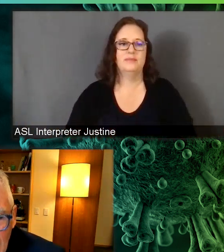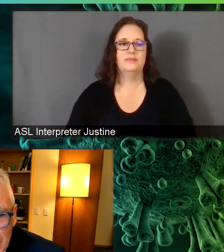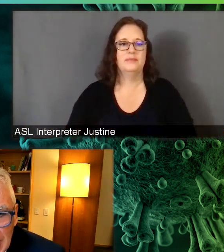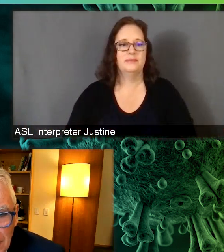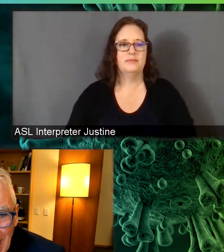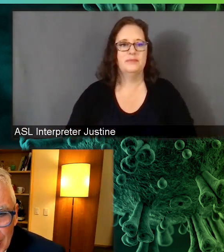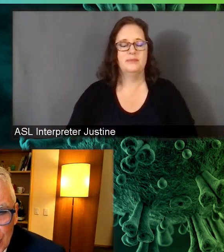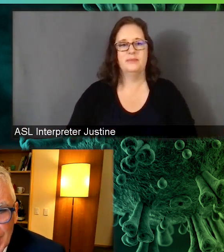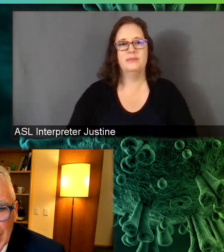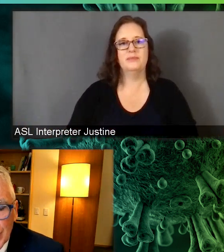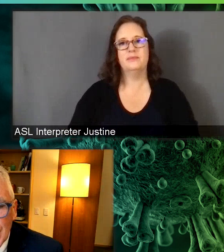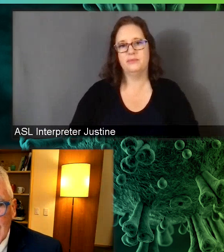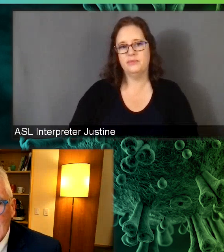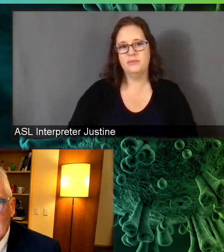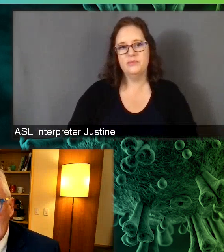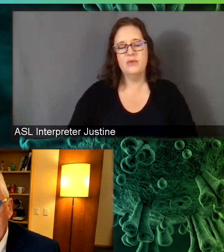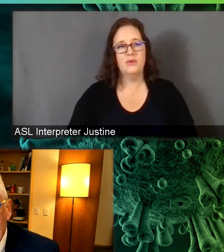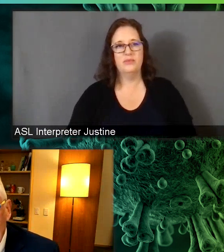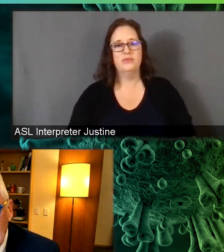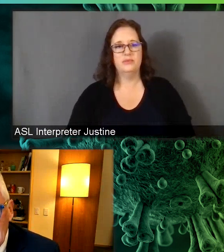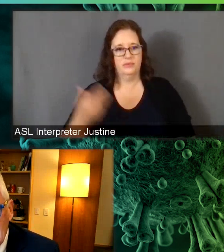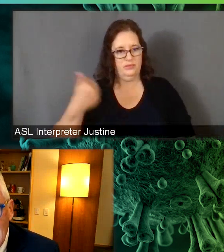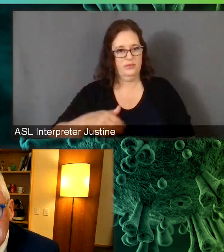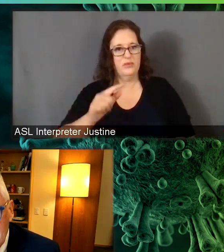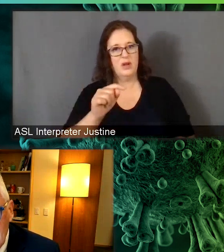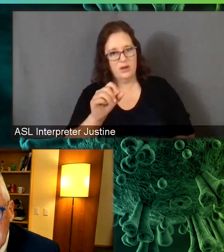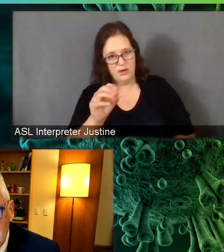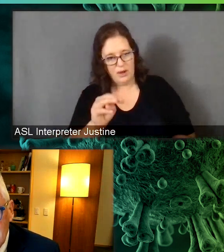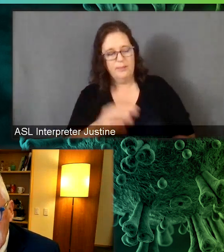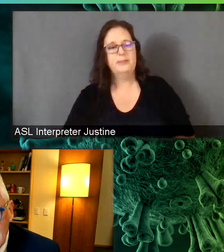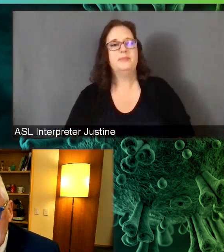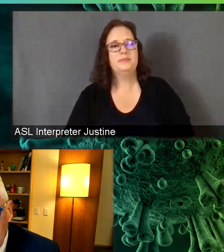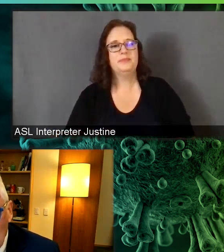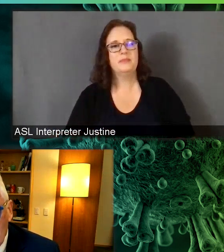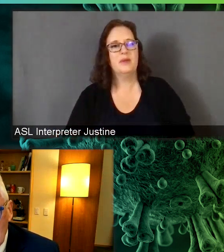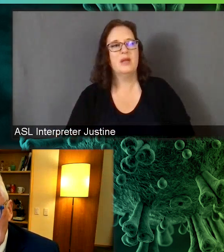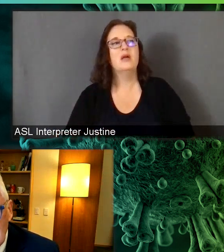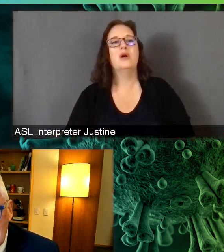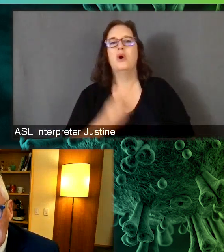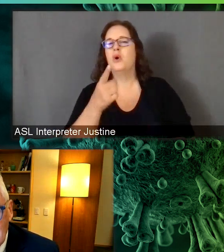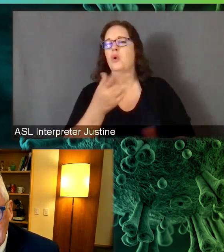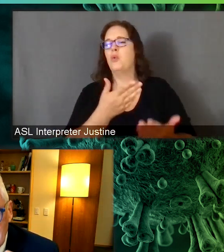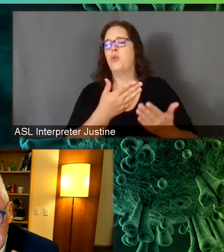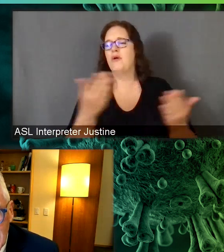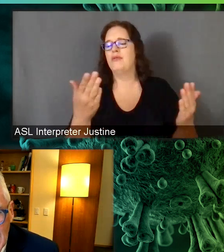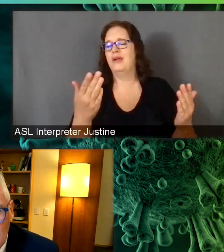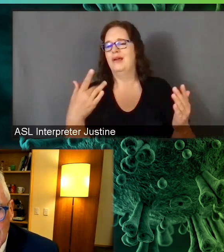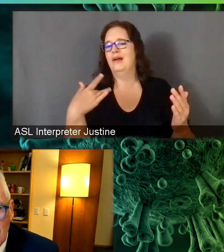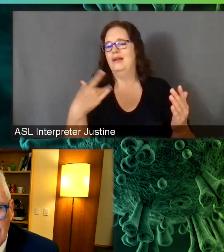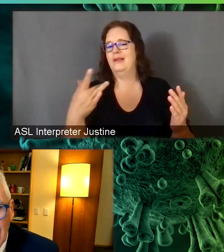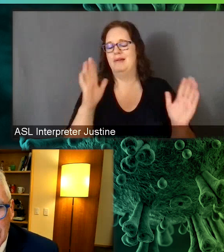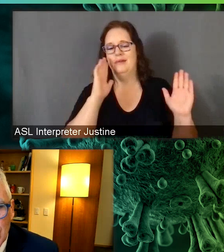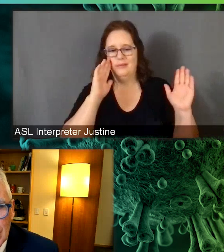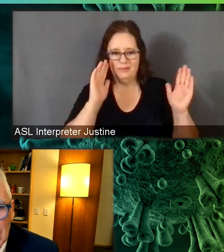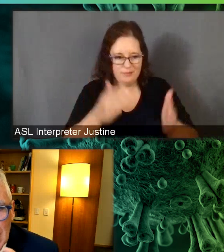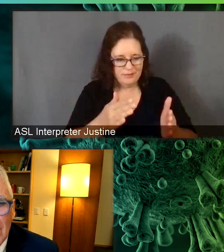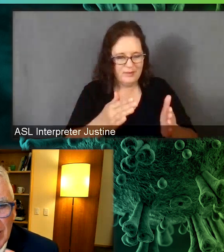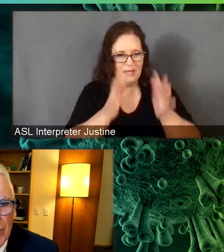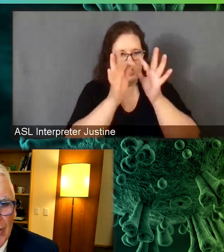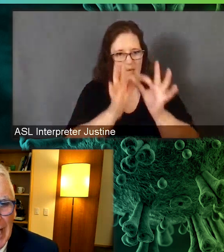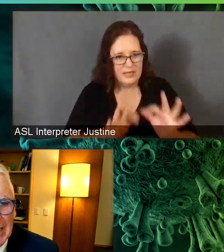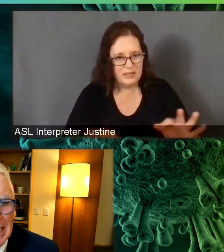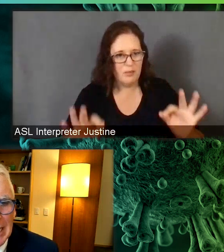constantly come back to is that it's important for us to think about mitigating risk from the virus,